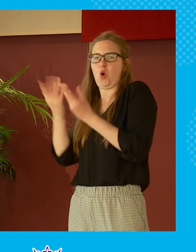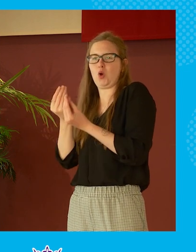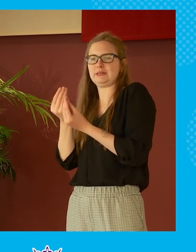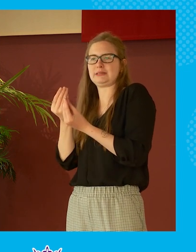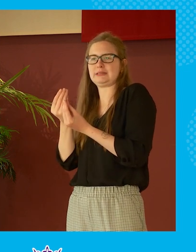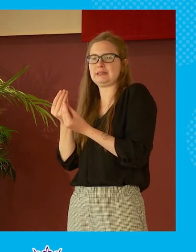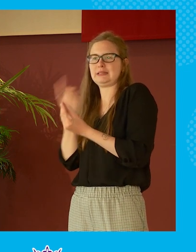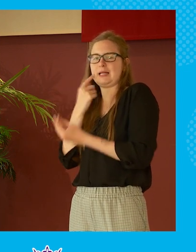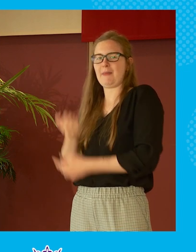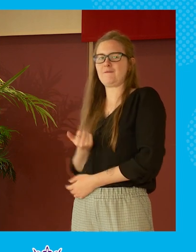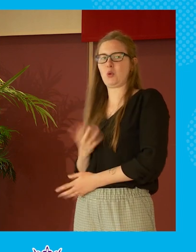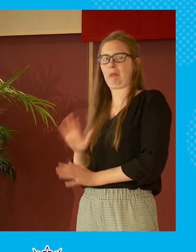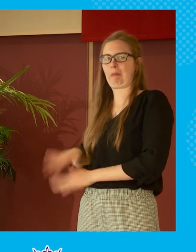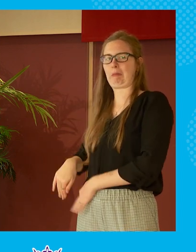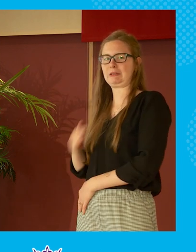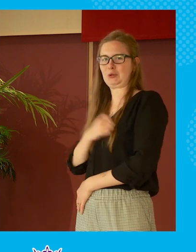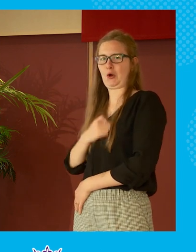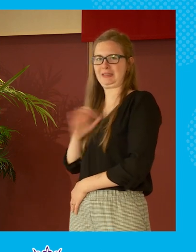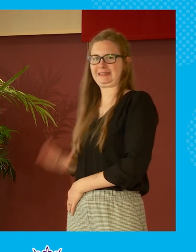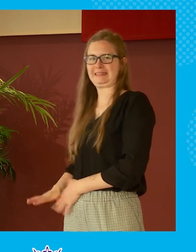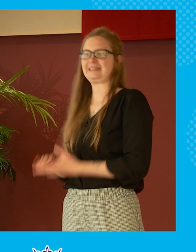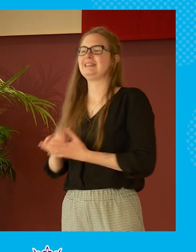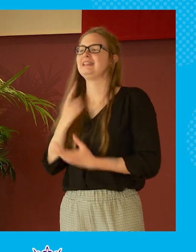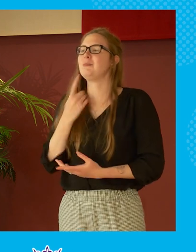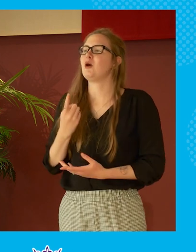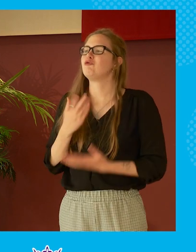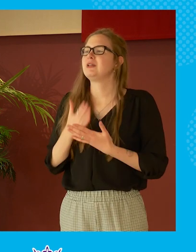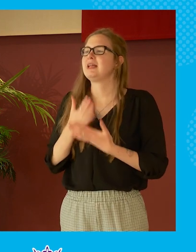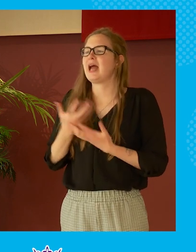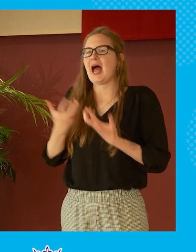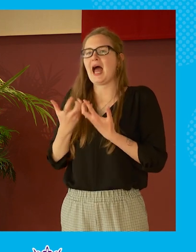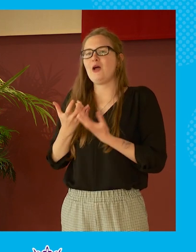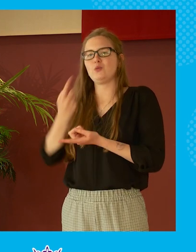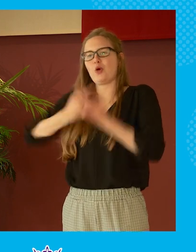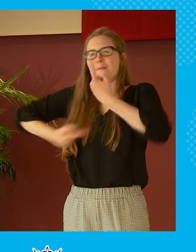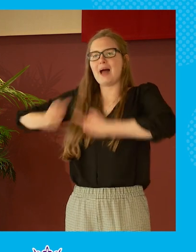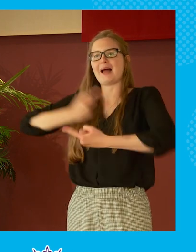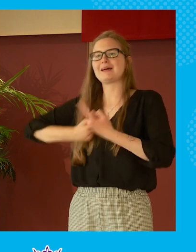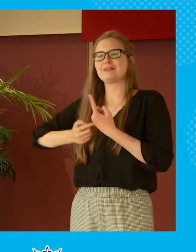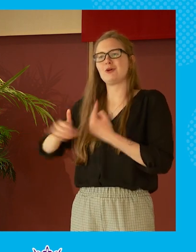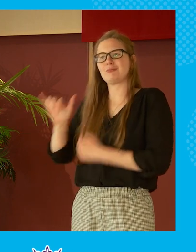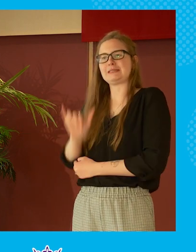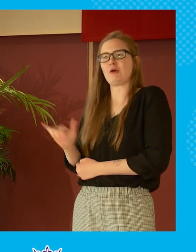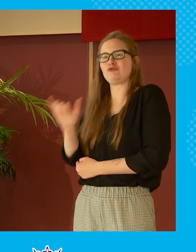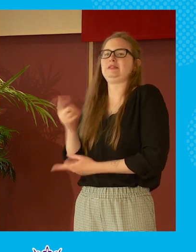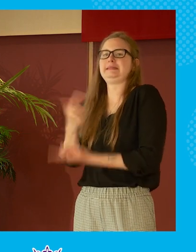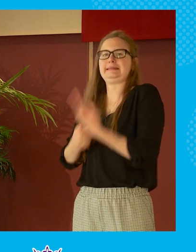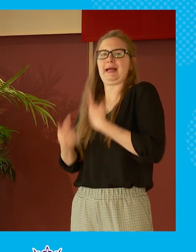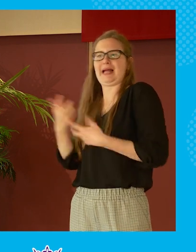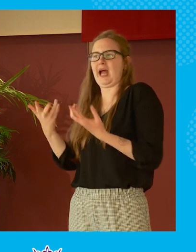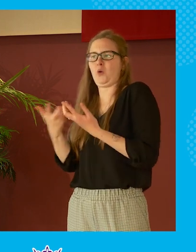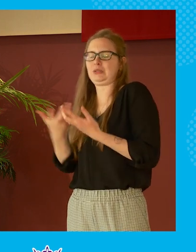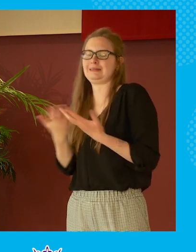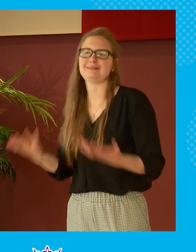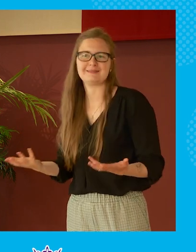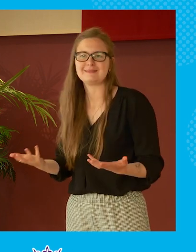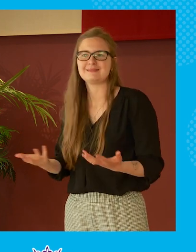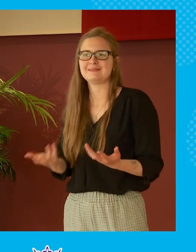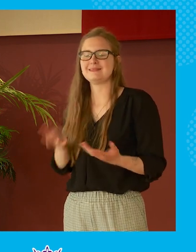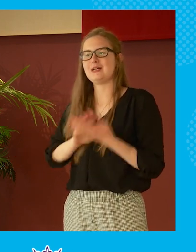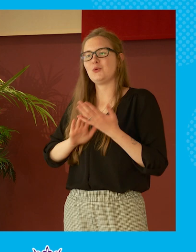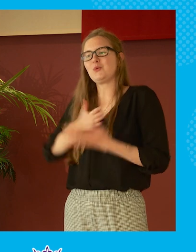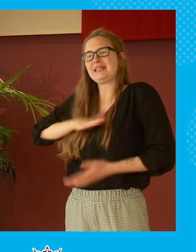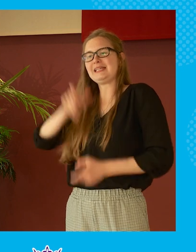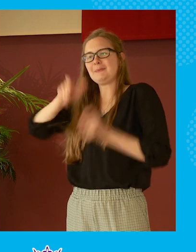it on do not disturb as i have done and you're you're you know how will that ever get back into that place but i think it does just it takes